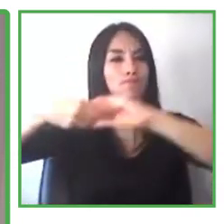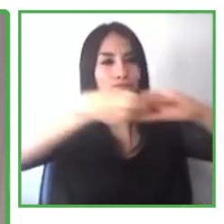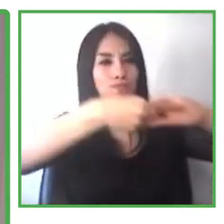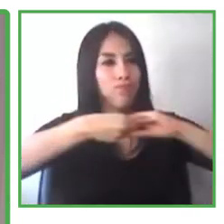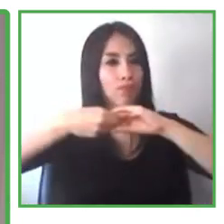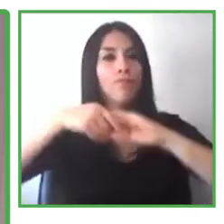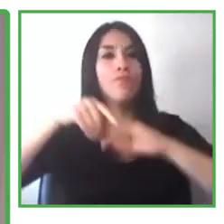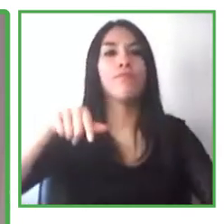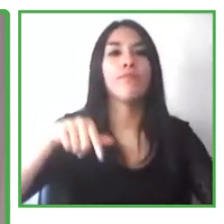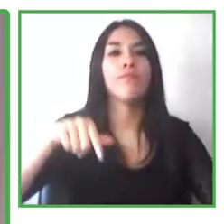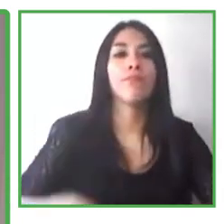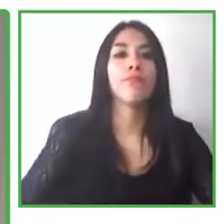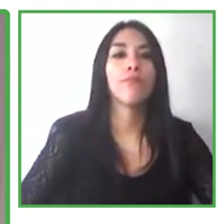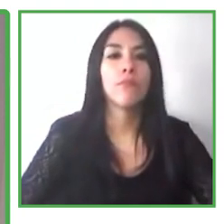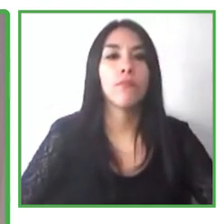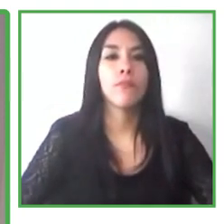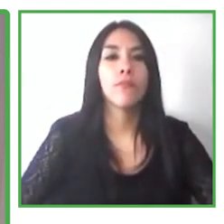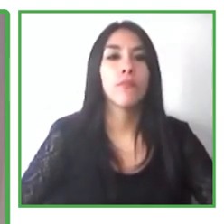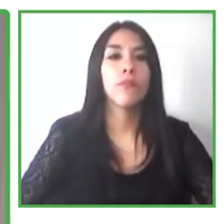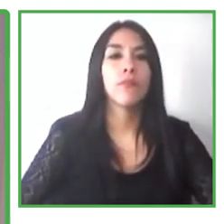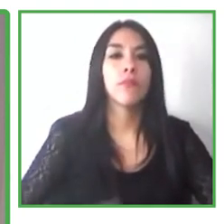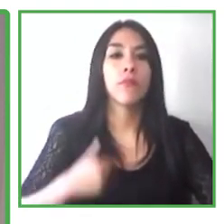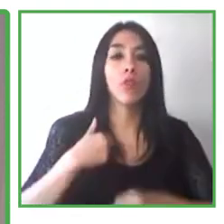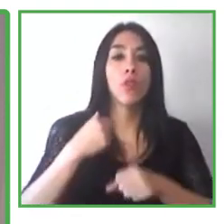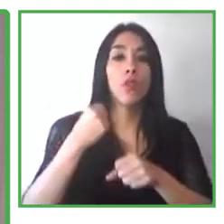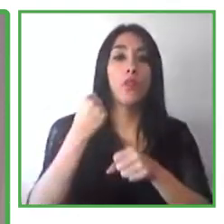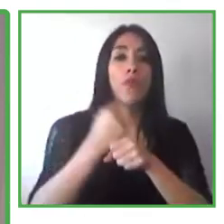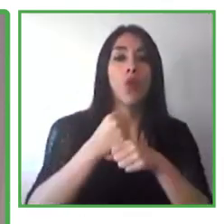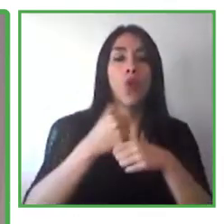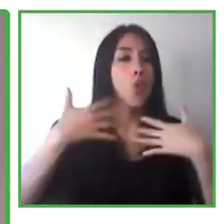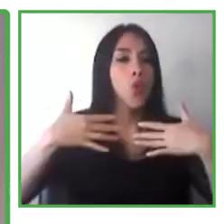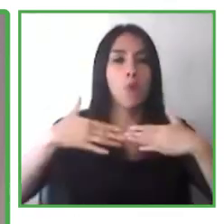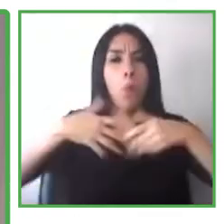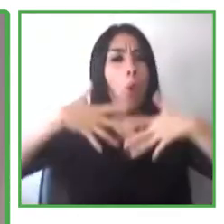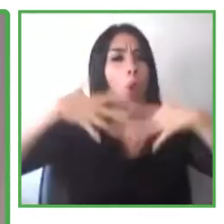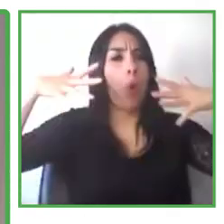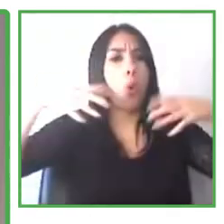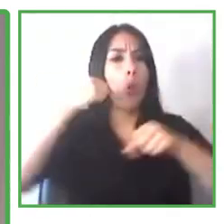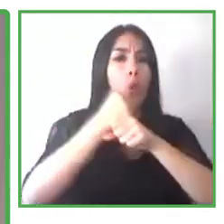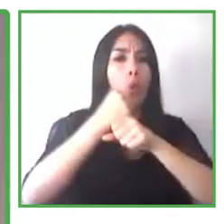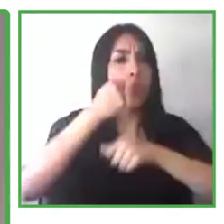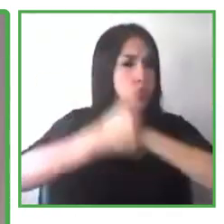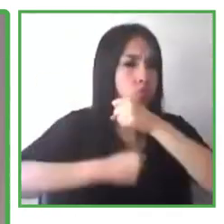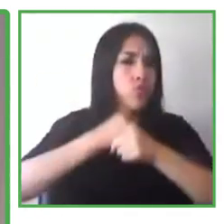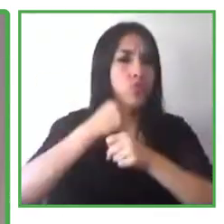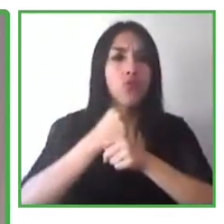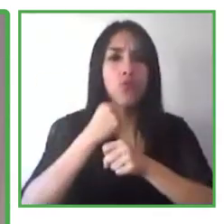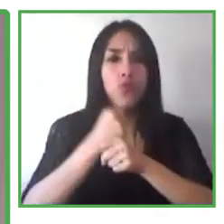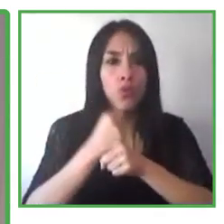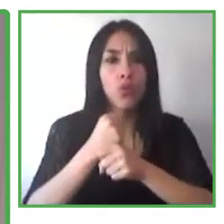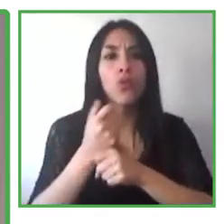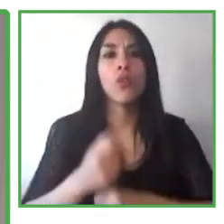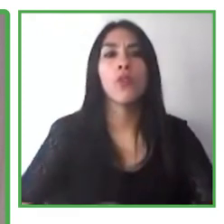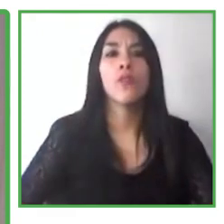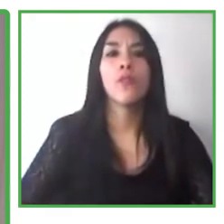incredibly knowledgeable and influential. So with that, I'm going to turn it over to you, Jessica, and let you talk a little bit about what you're seeing in terms